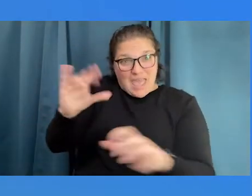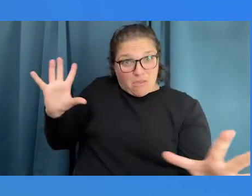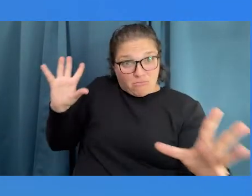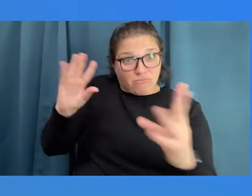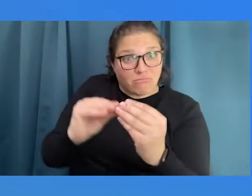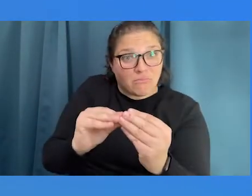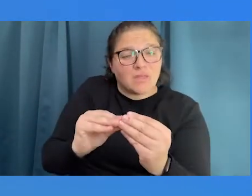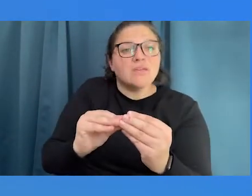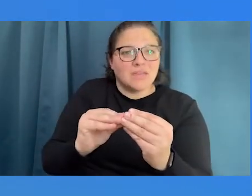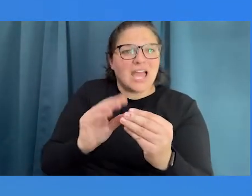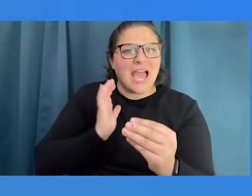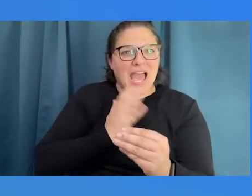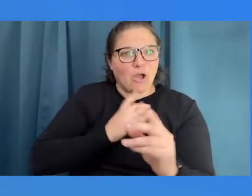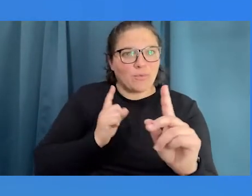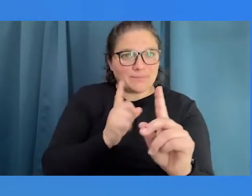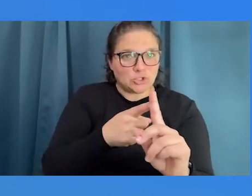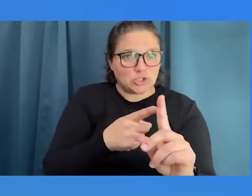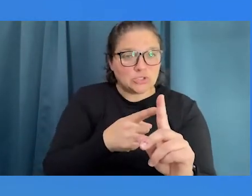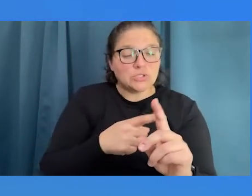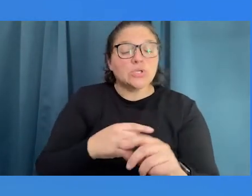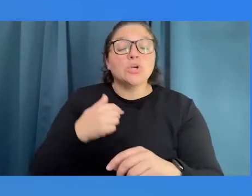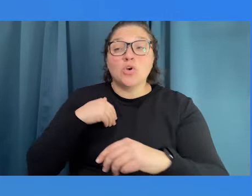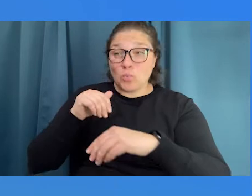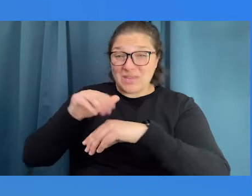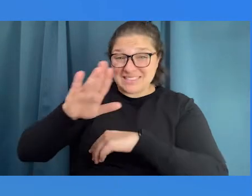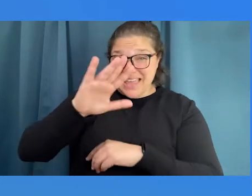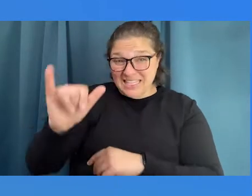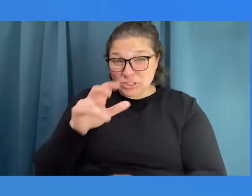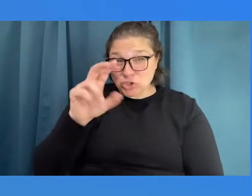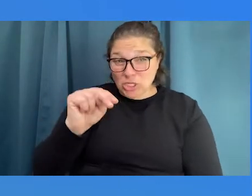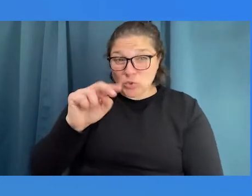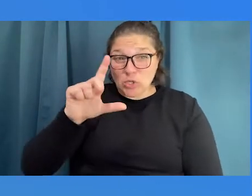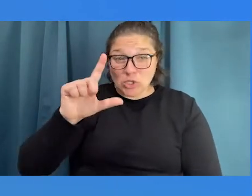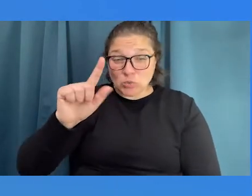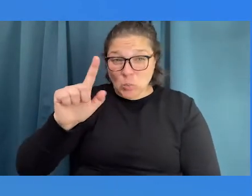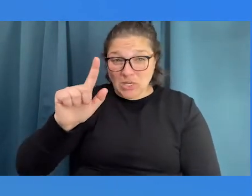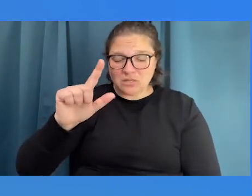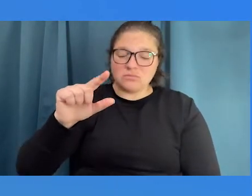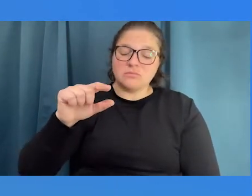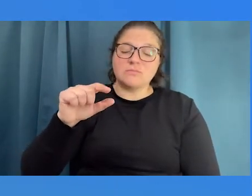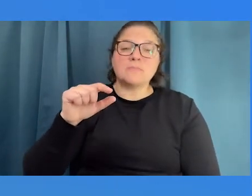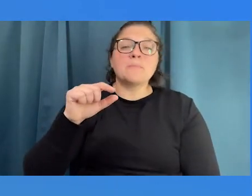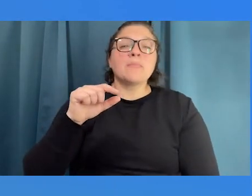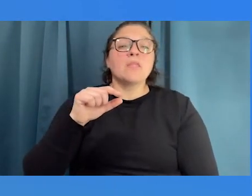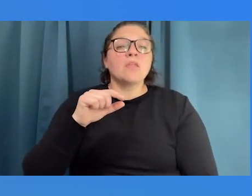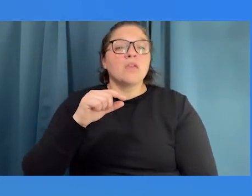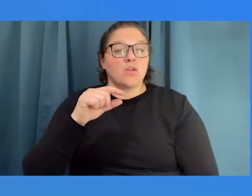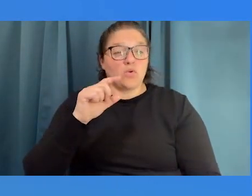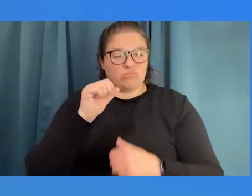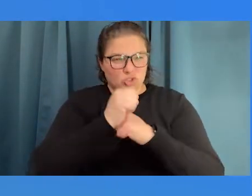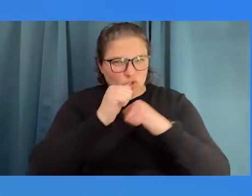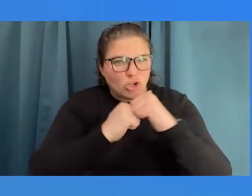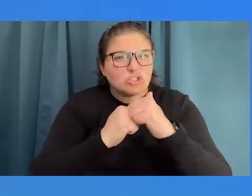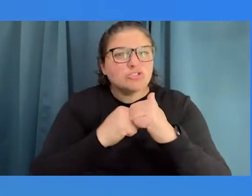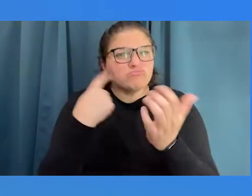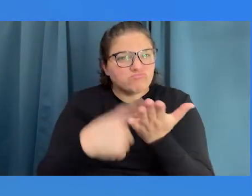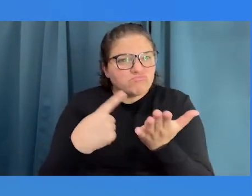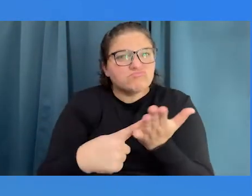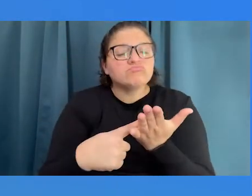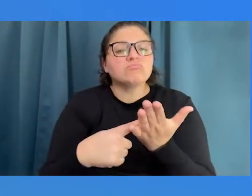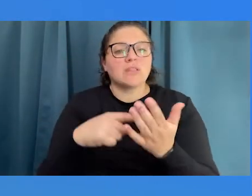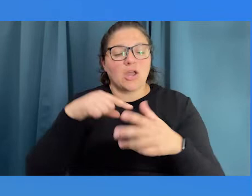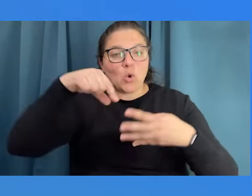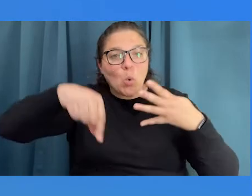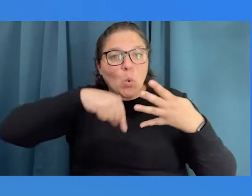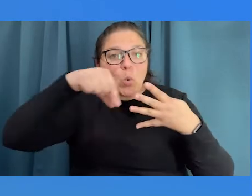So in the position paper that we submitted in January 2021, we talked about the structure, that we